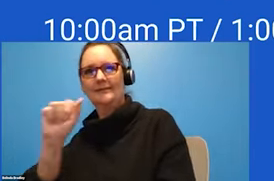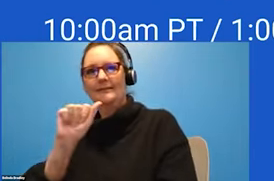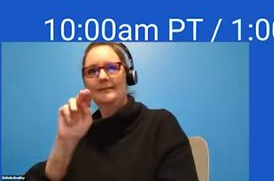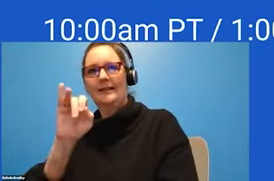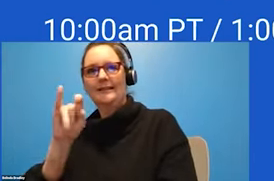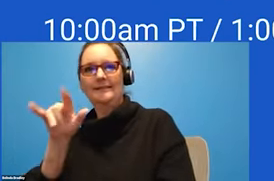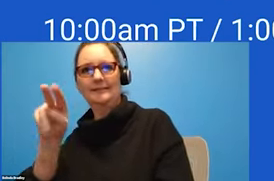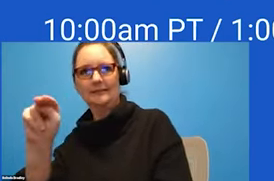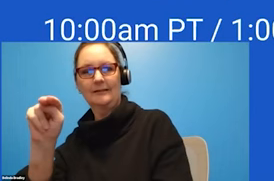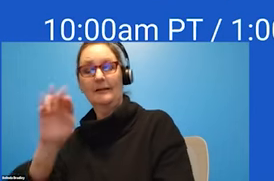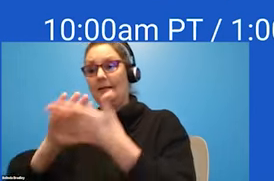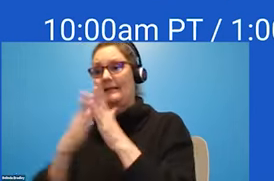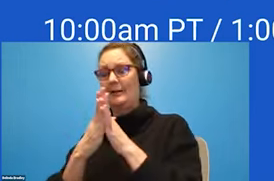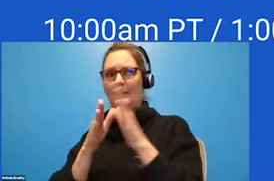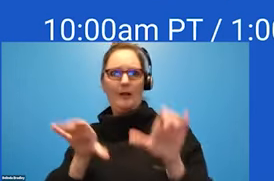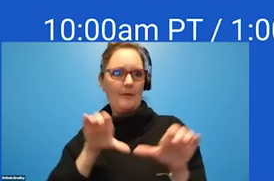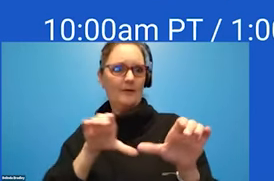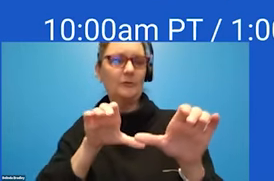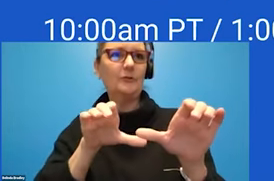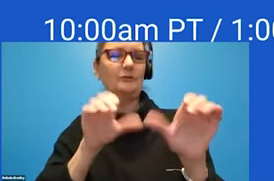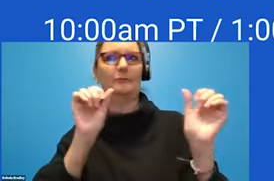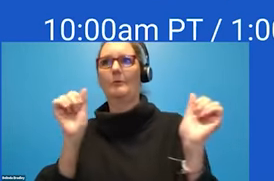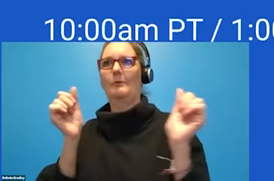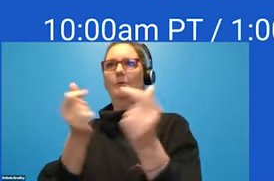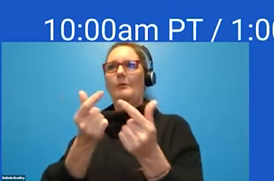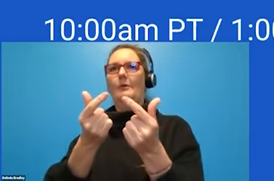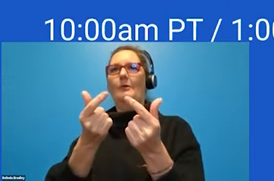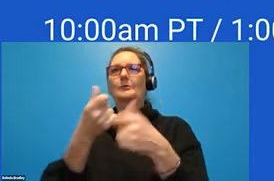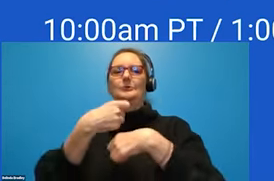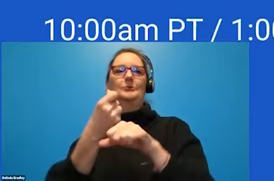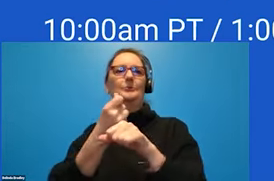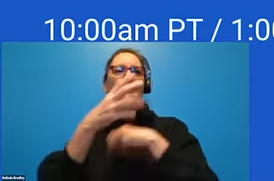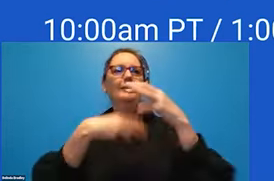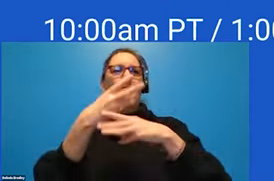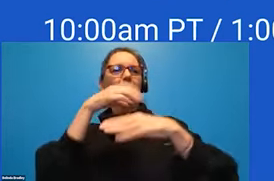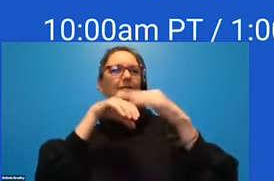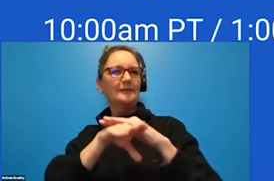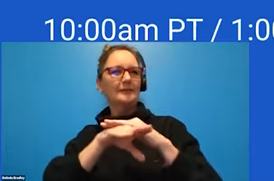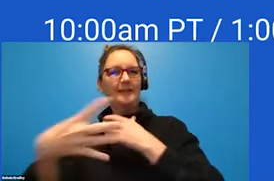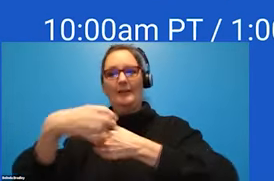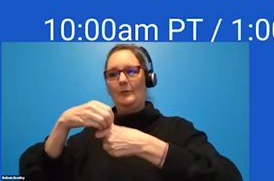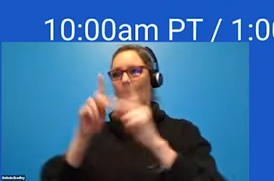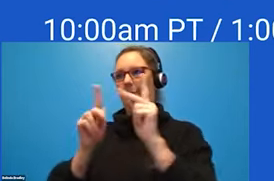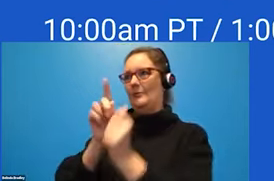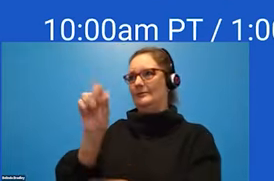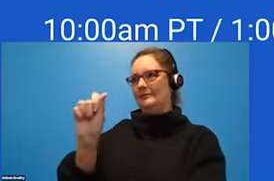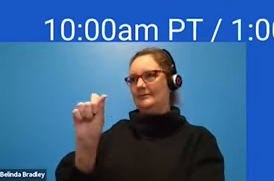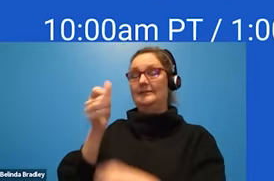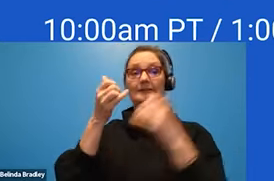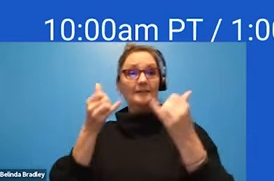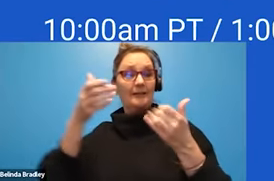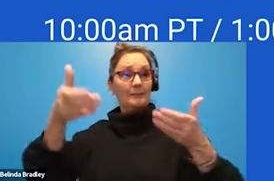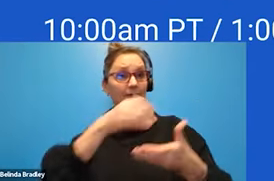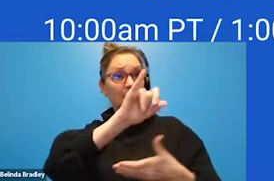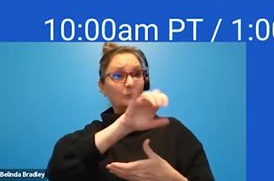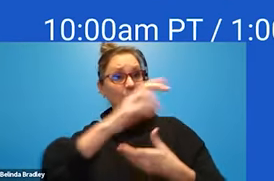over the world to make their products accessible to all, including people with disabilities. Today, I'm going to invite Joe to